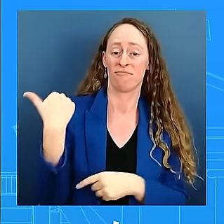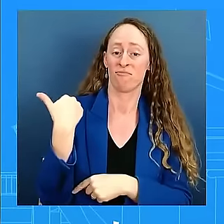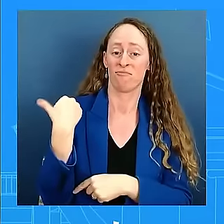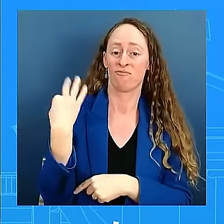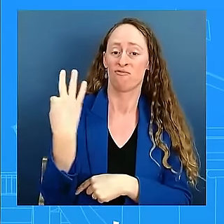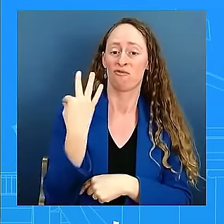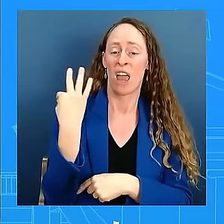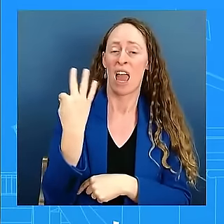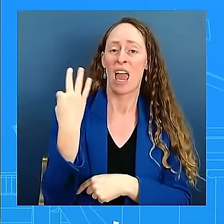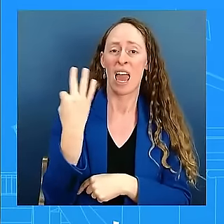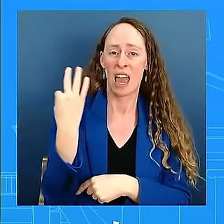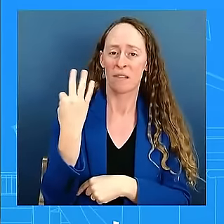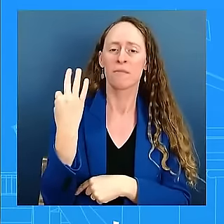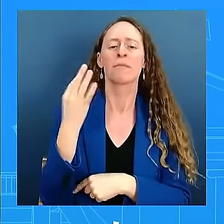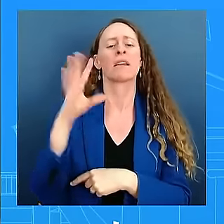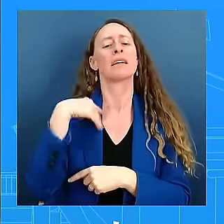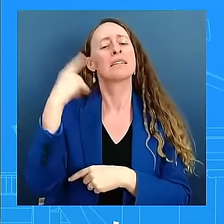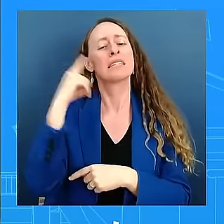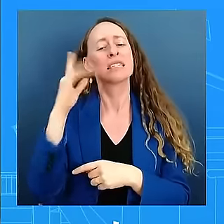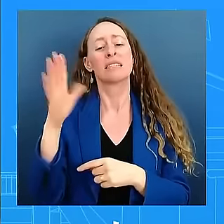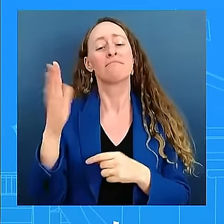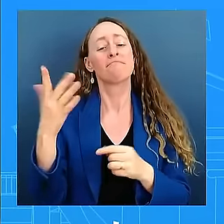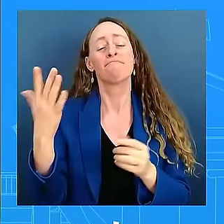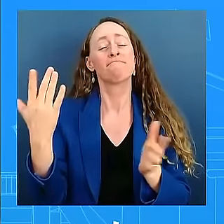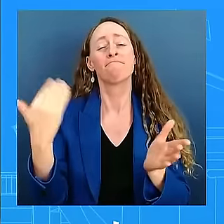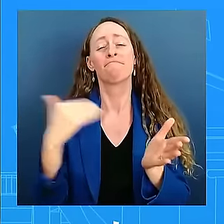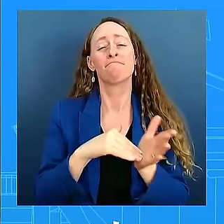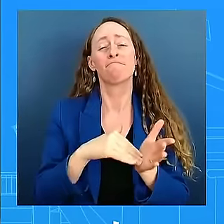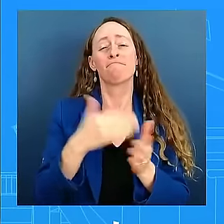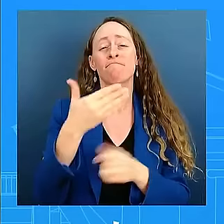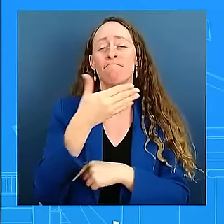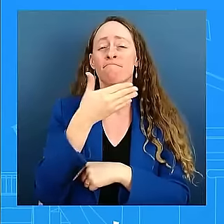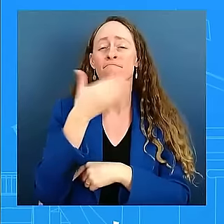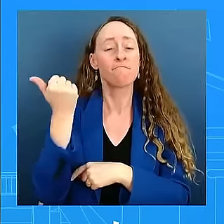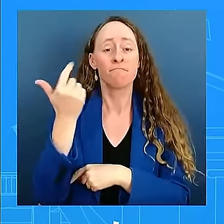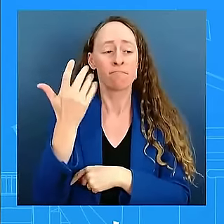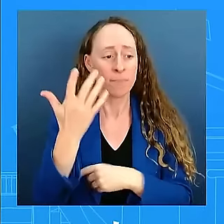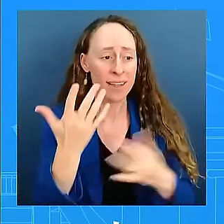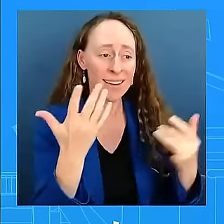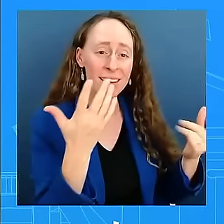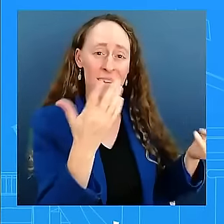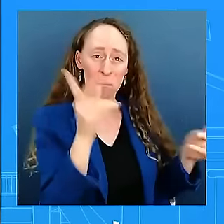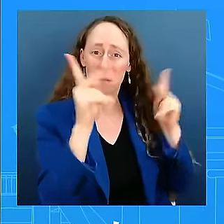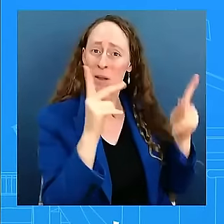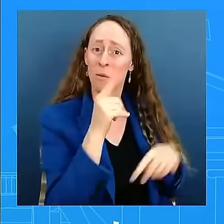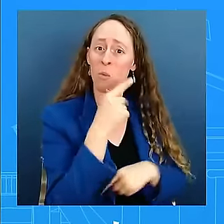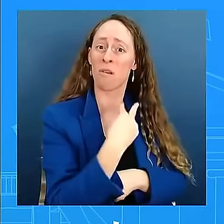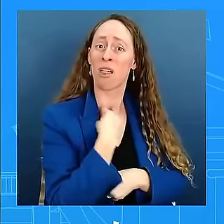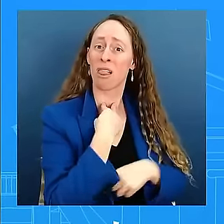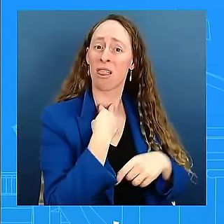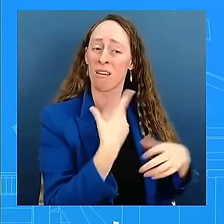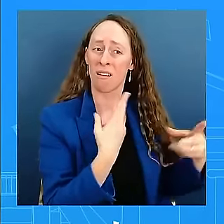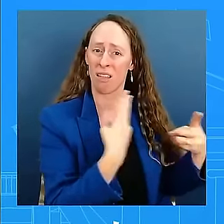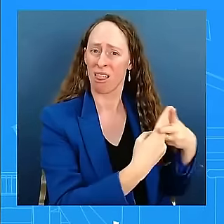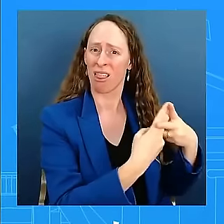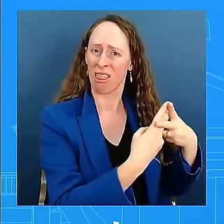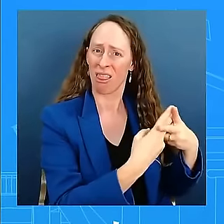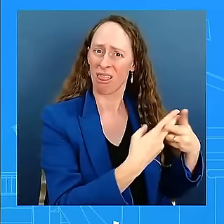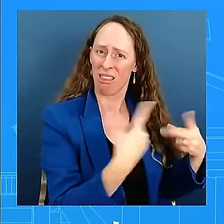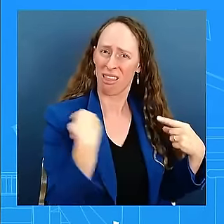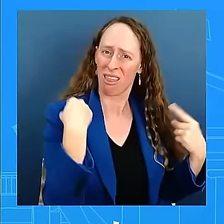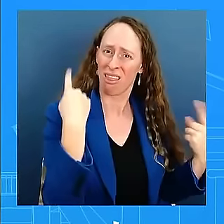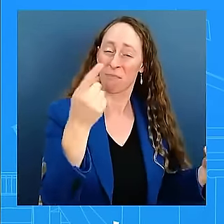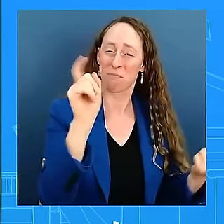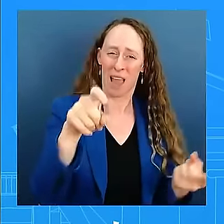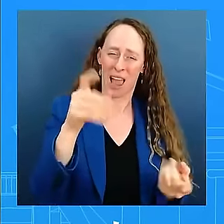these hostages home is through a ceasefire deal. That's what the President is directing his team to continue to work on,